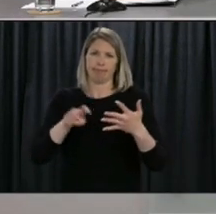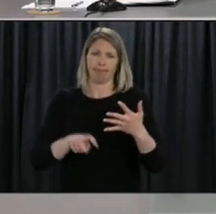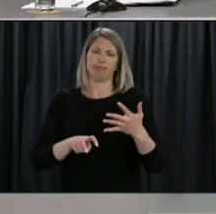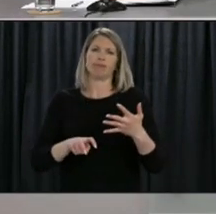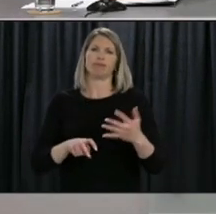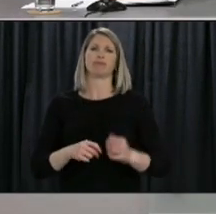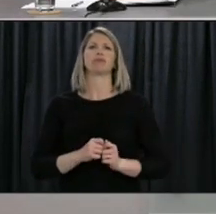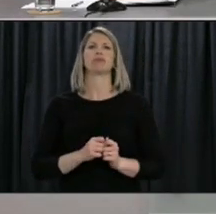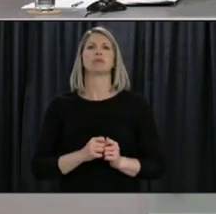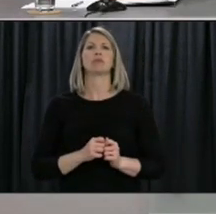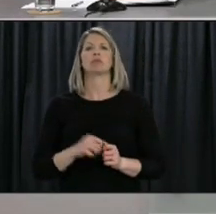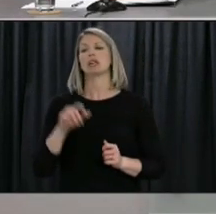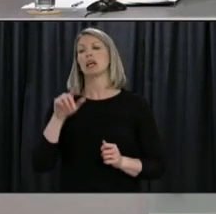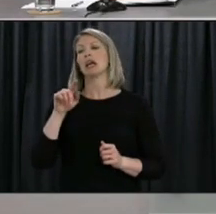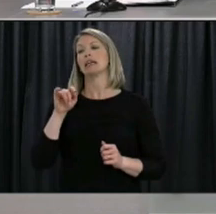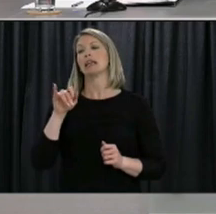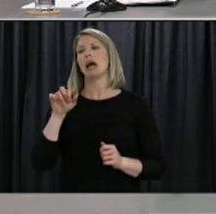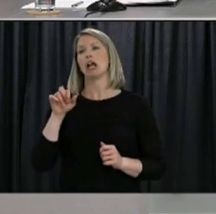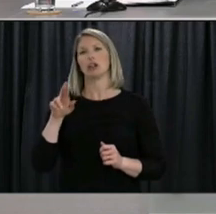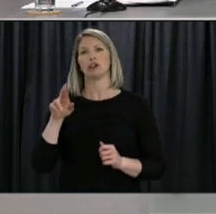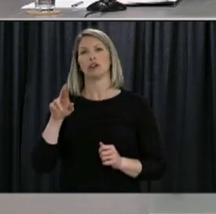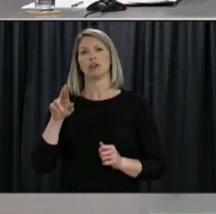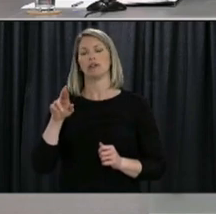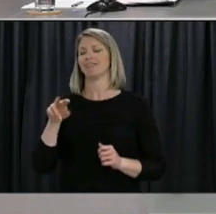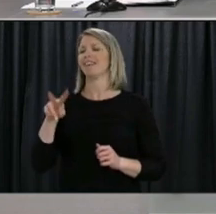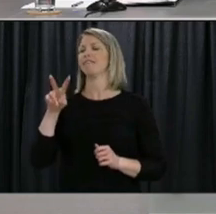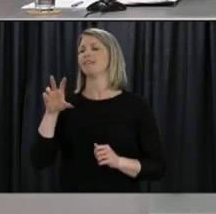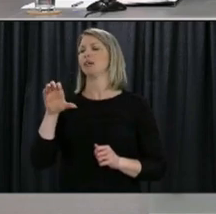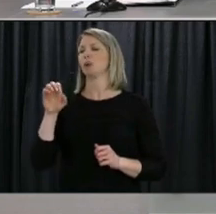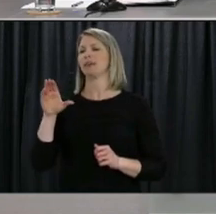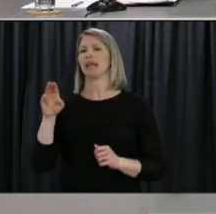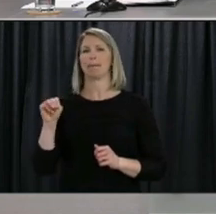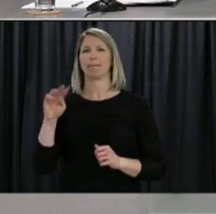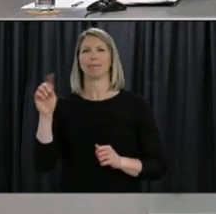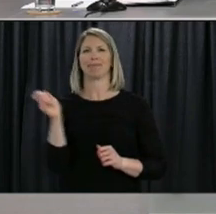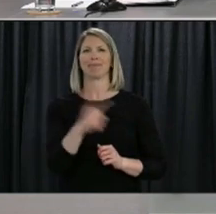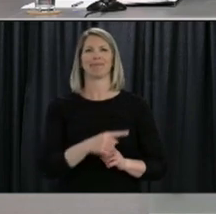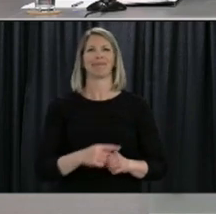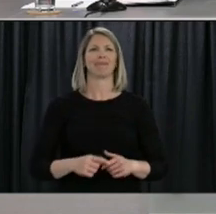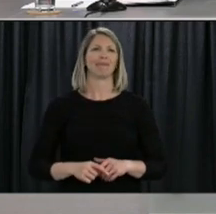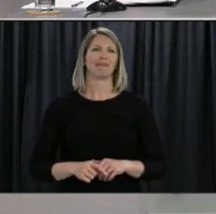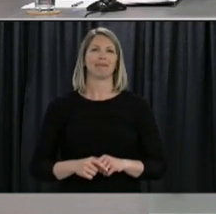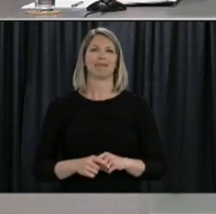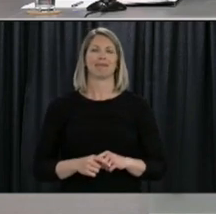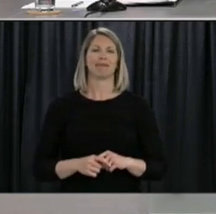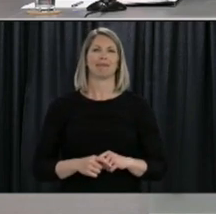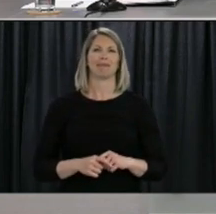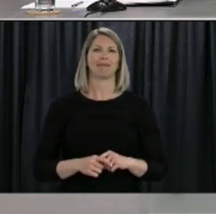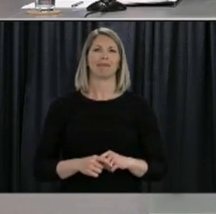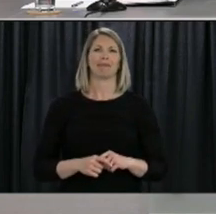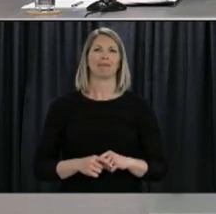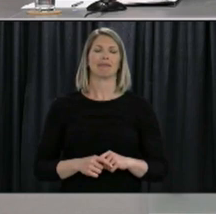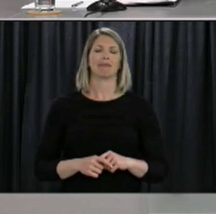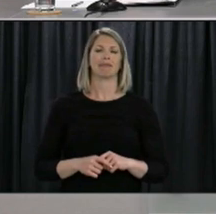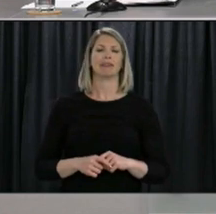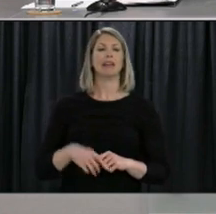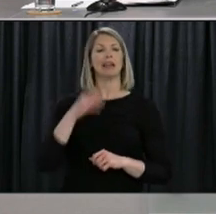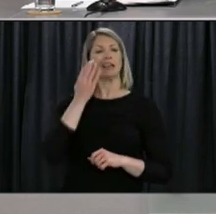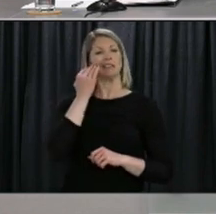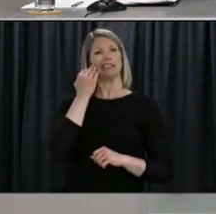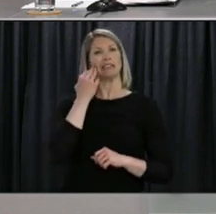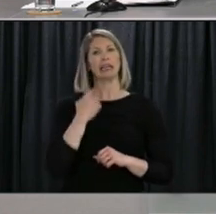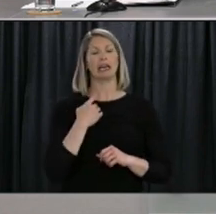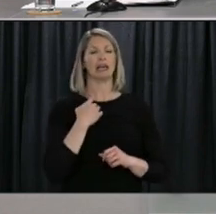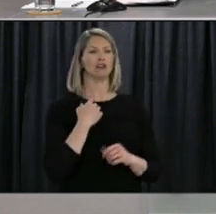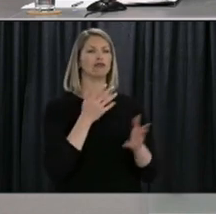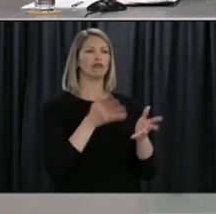are from Tyler Dunn of VOCM news please go ahead thank you we spoke to a local child care operator who has been